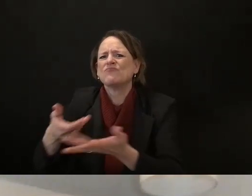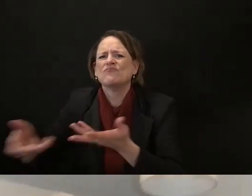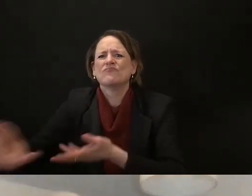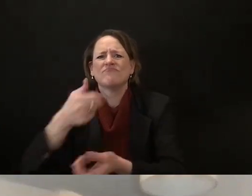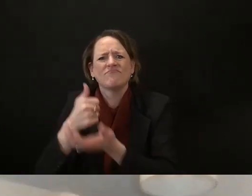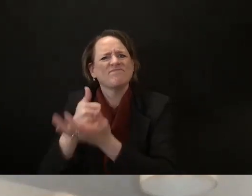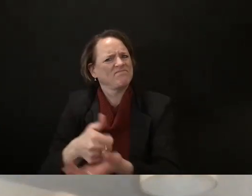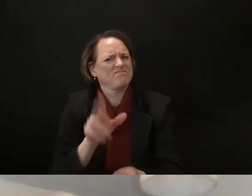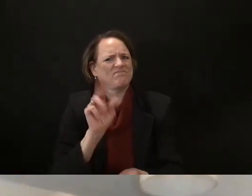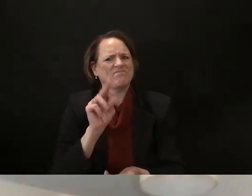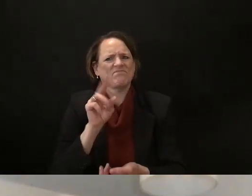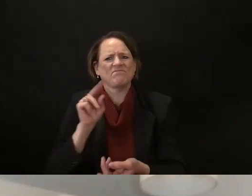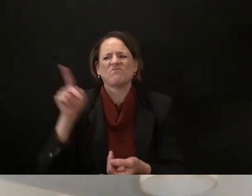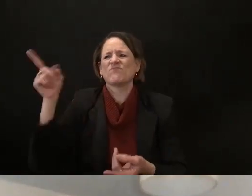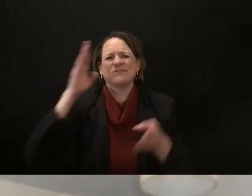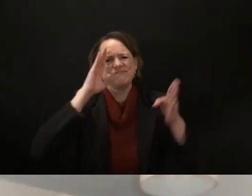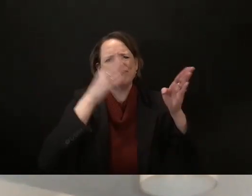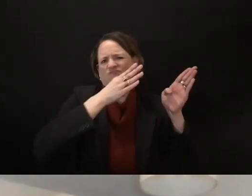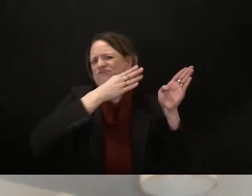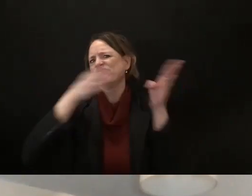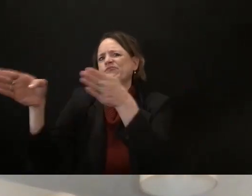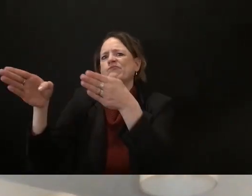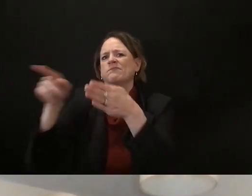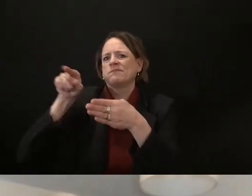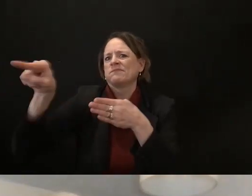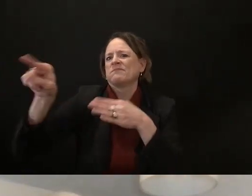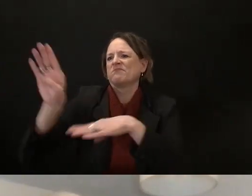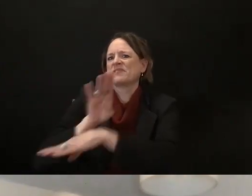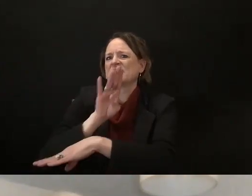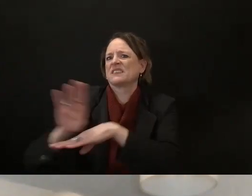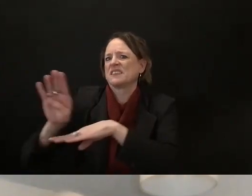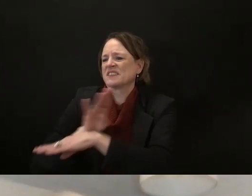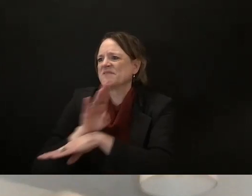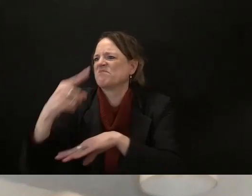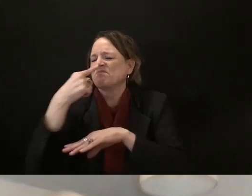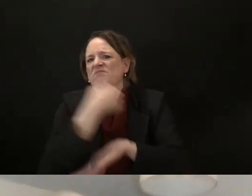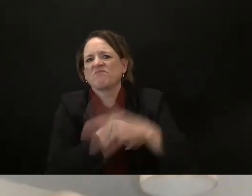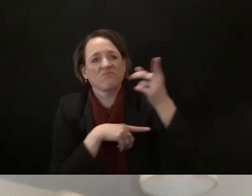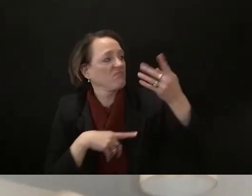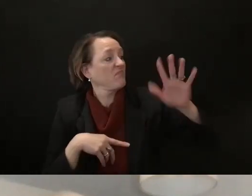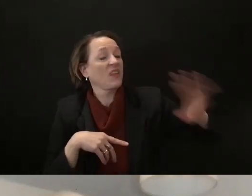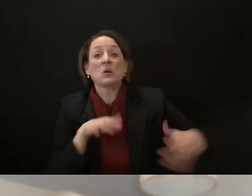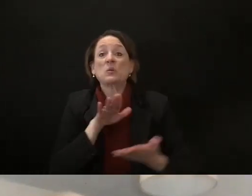even getting a downgrading in their standard from moody's for the local community there mount pleasant